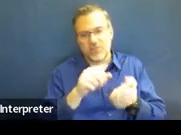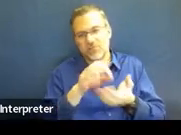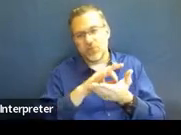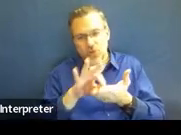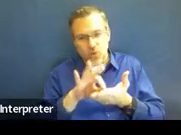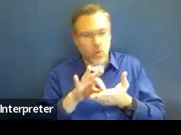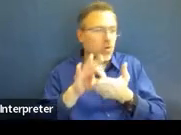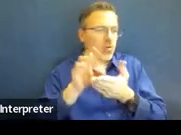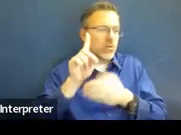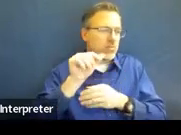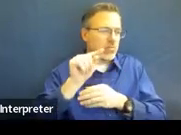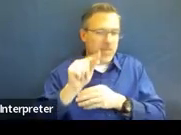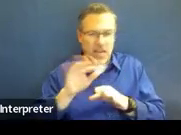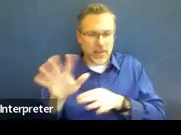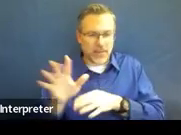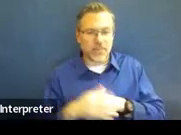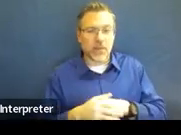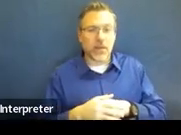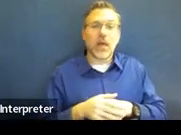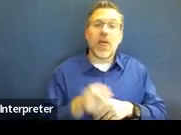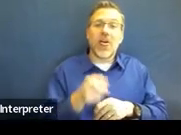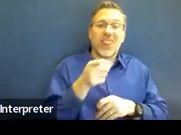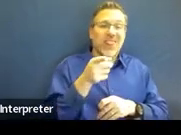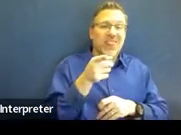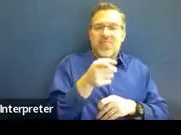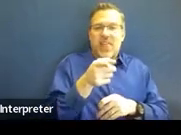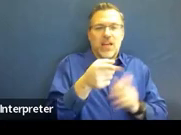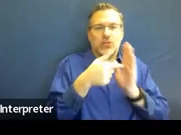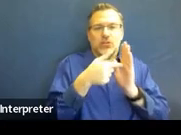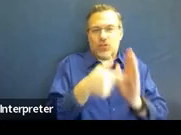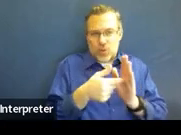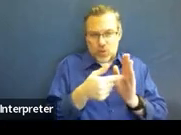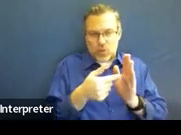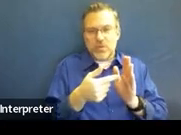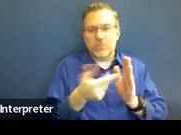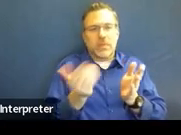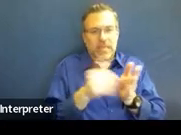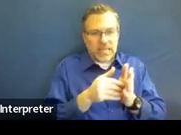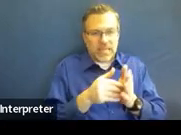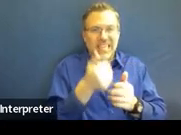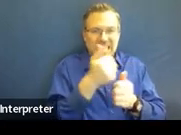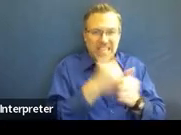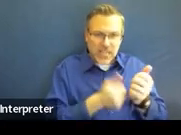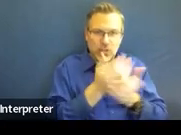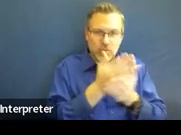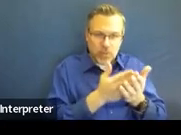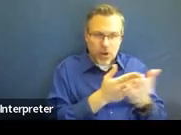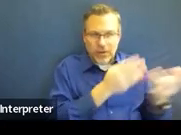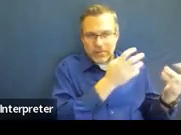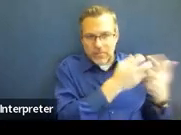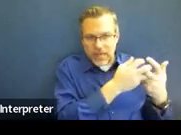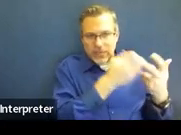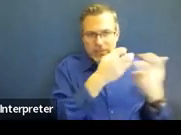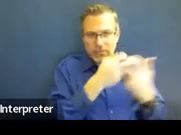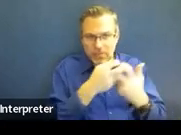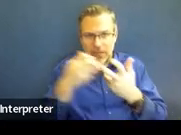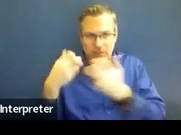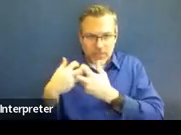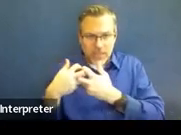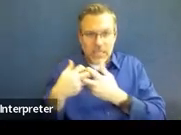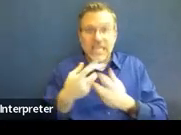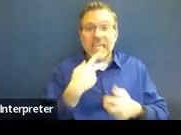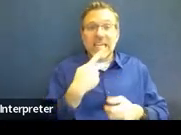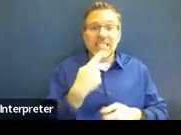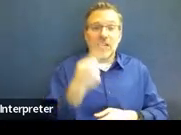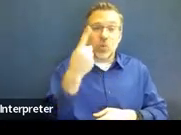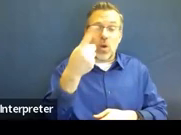kind of sets it up so that you keep each piece of the IEP in mind. That's why it says like one, two, and three not addressed in this